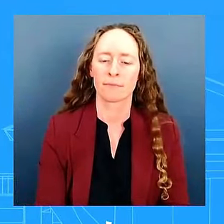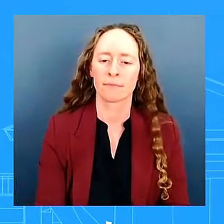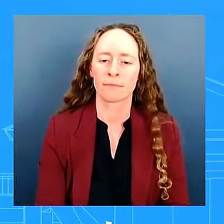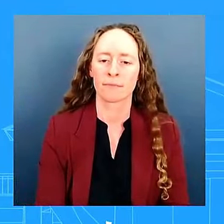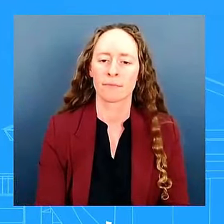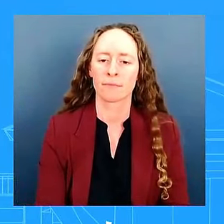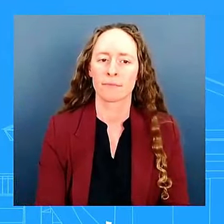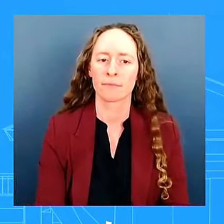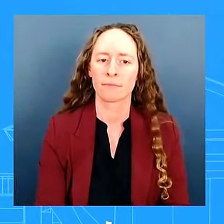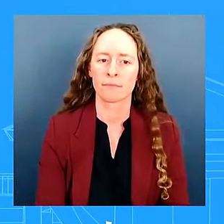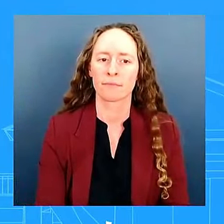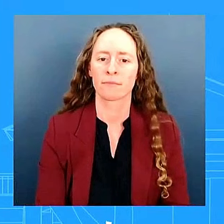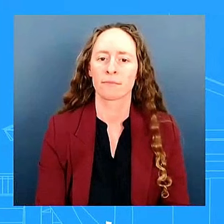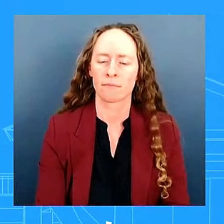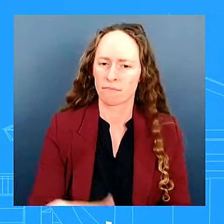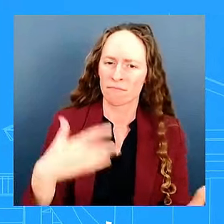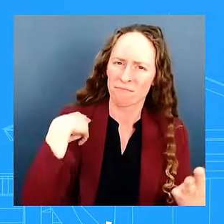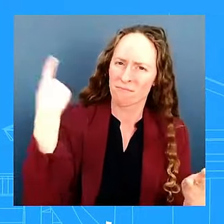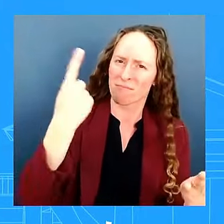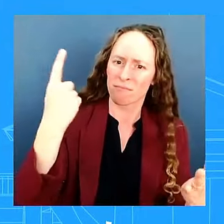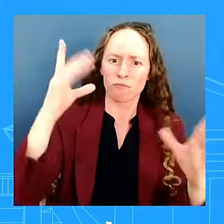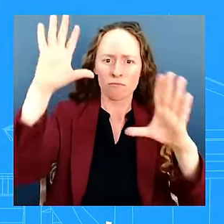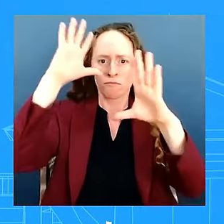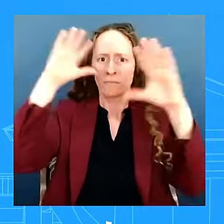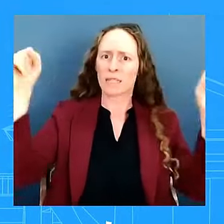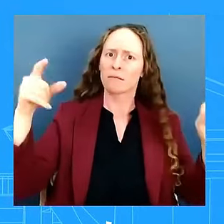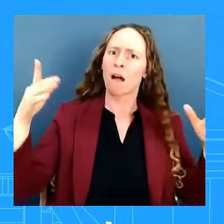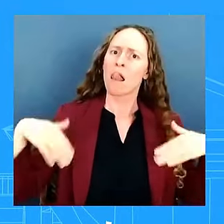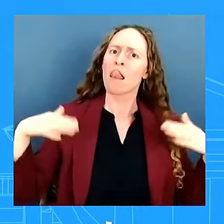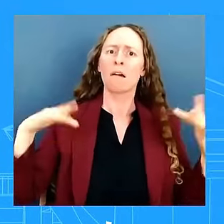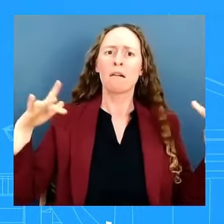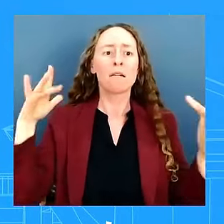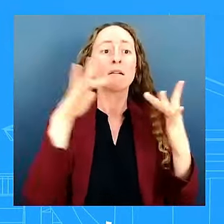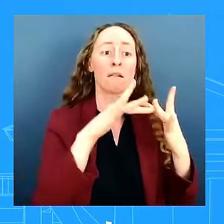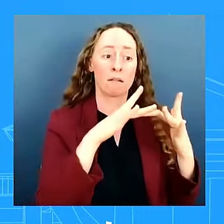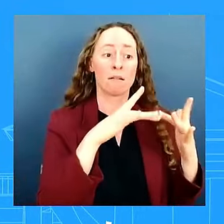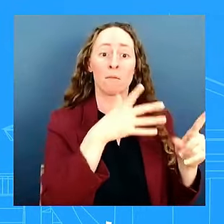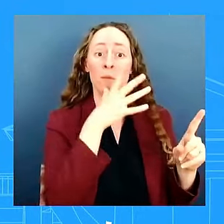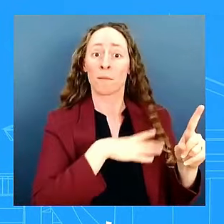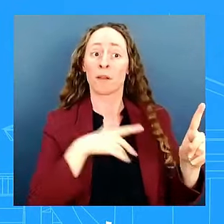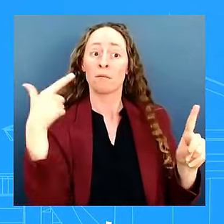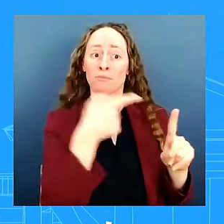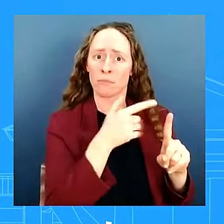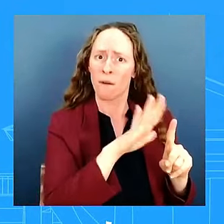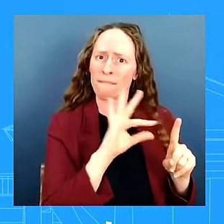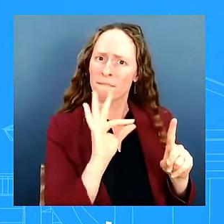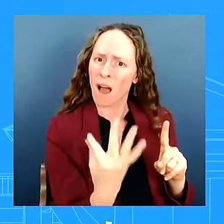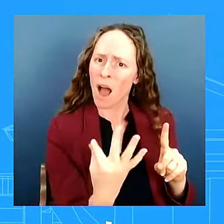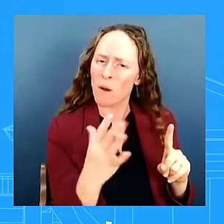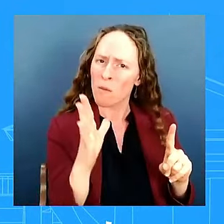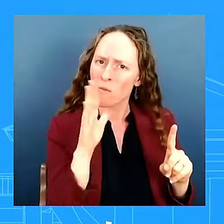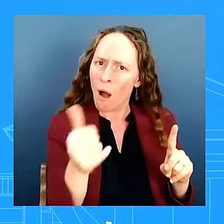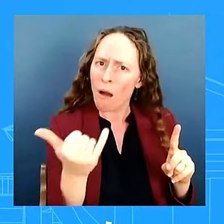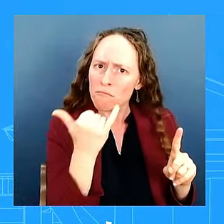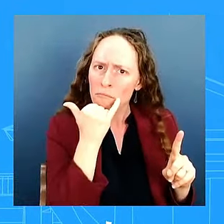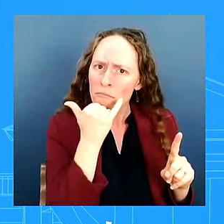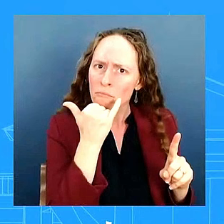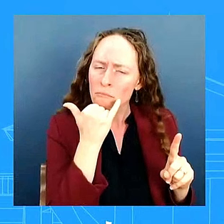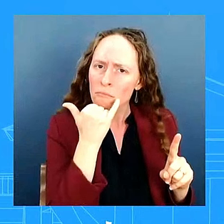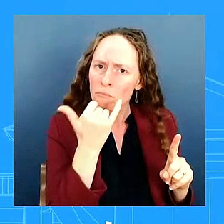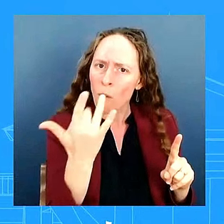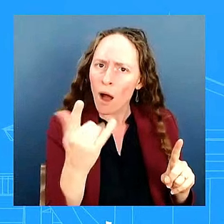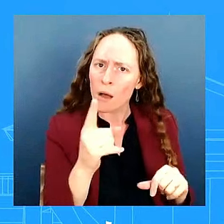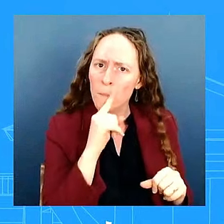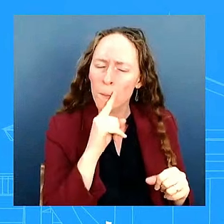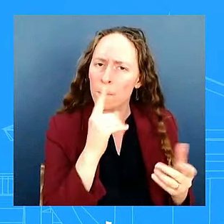her family who said that they've been interested in hearing from him yeah yes i i i were aware of that u.s officials have